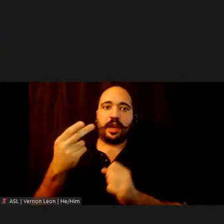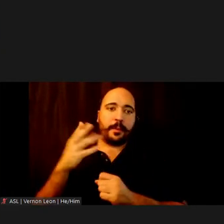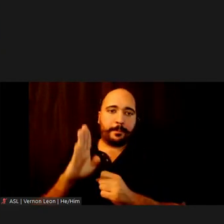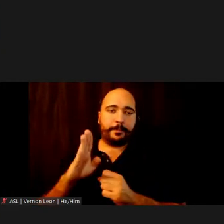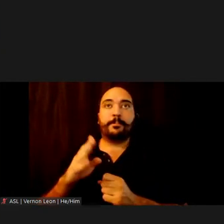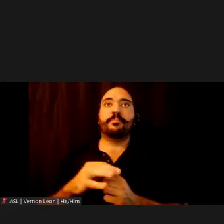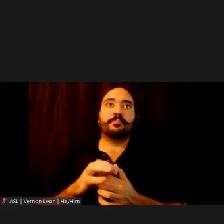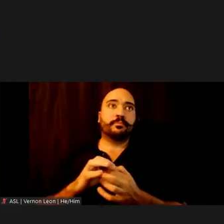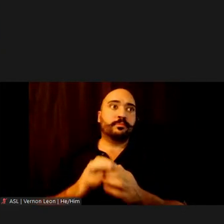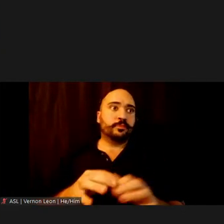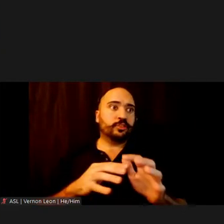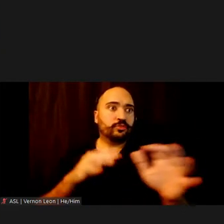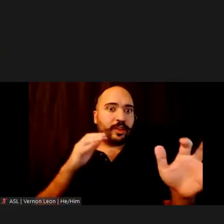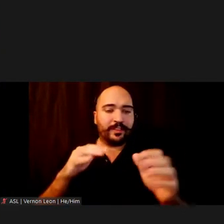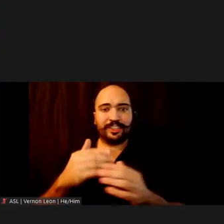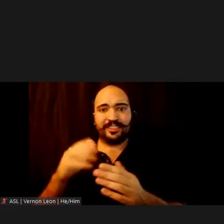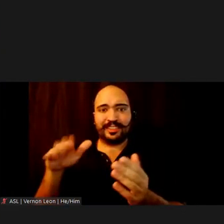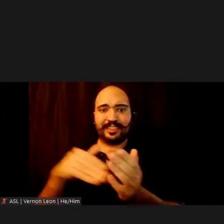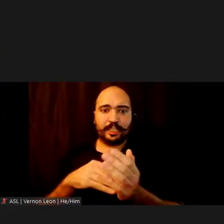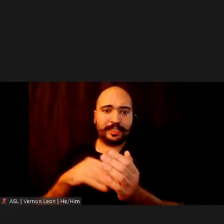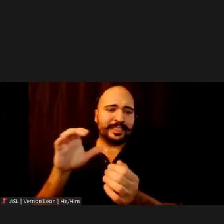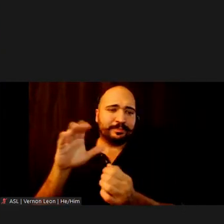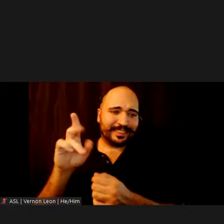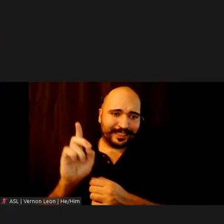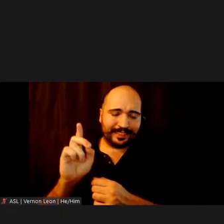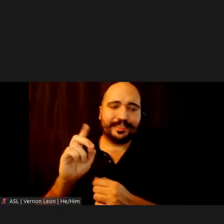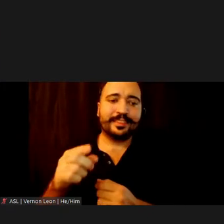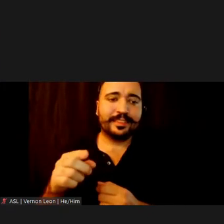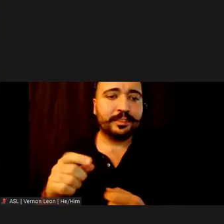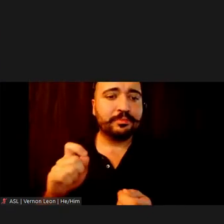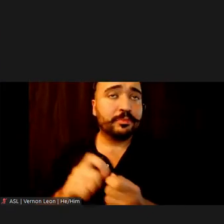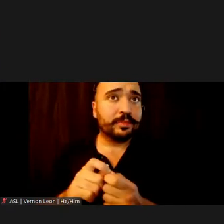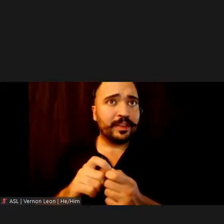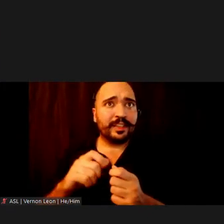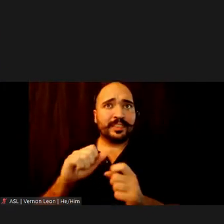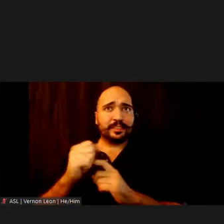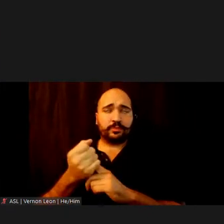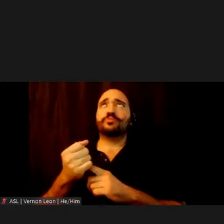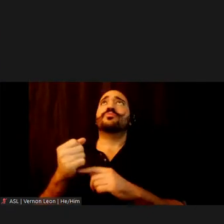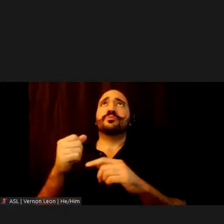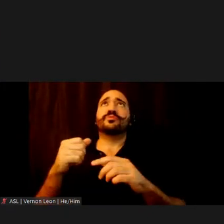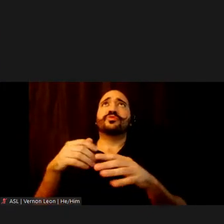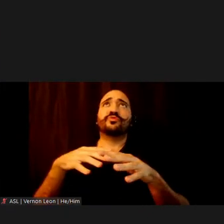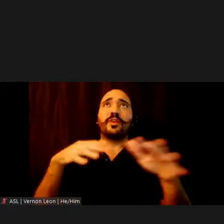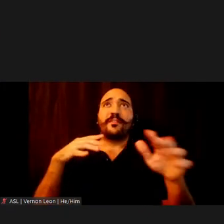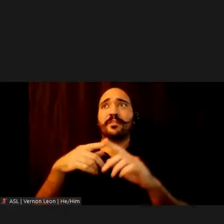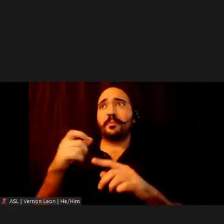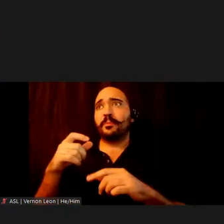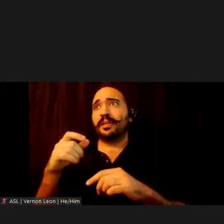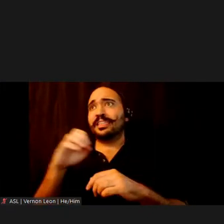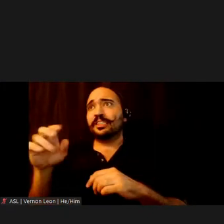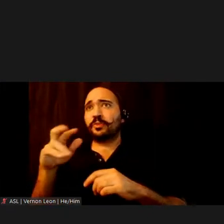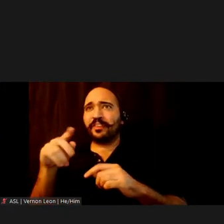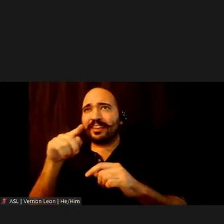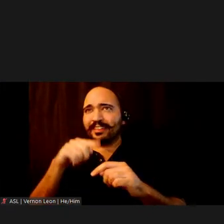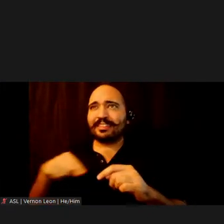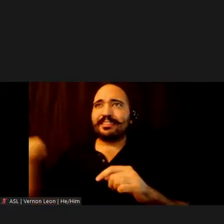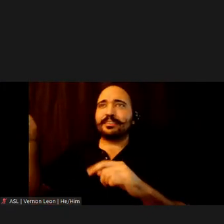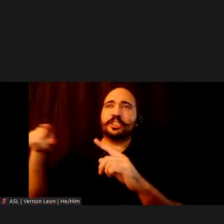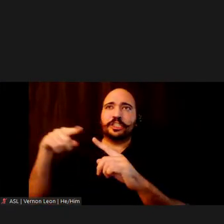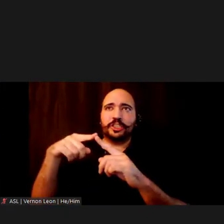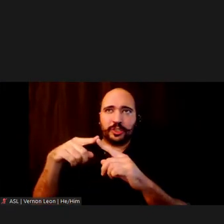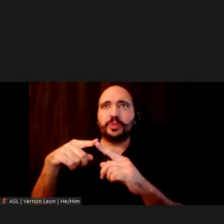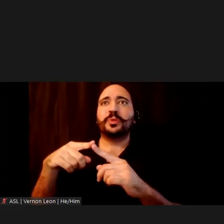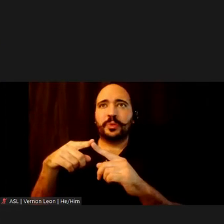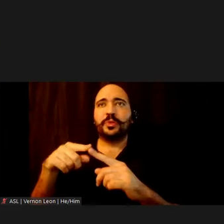Manhattan Central Business District, in certain scenarios, traffic may divert from the East River Bridges to the Queens Midtown Tunnel and Hugh Carey Tunnel. We